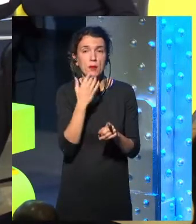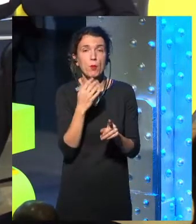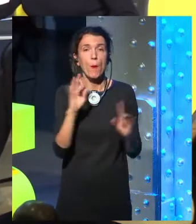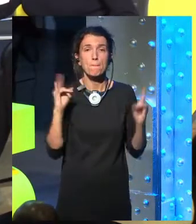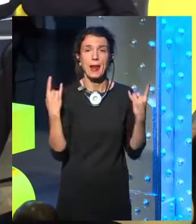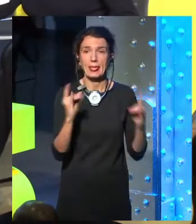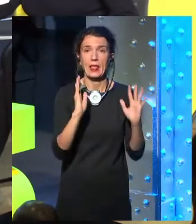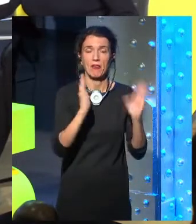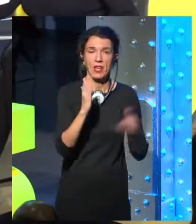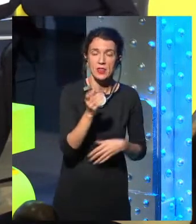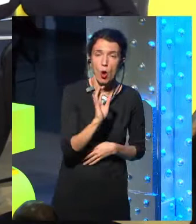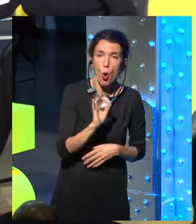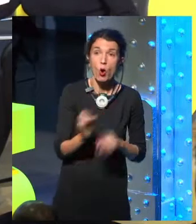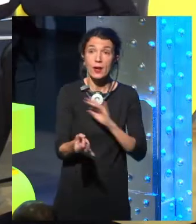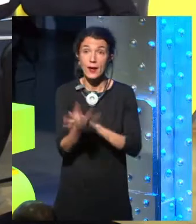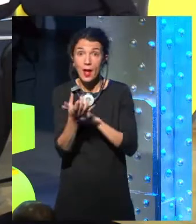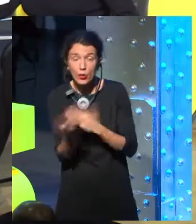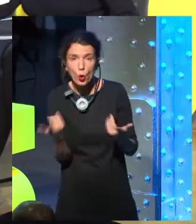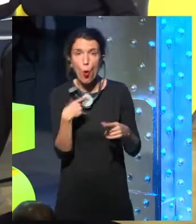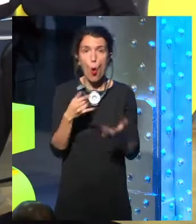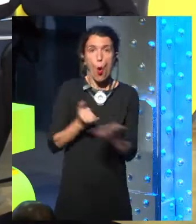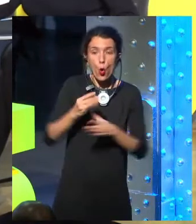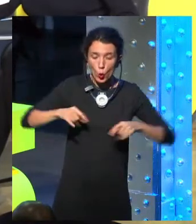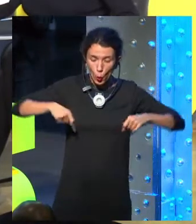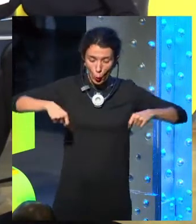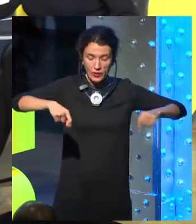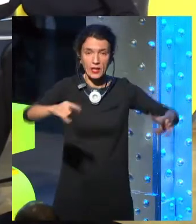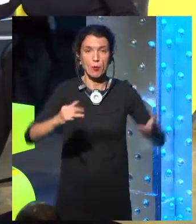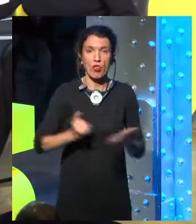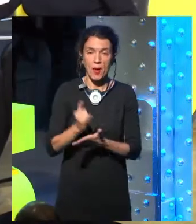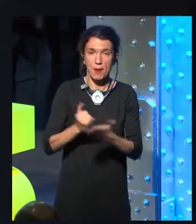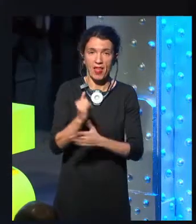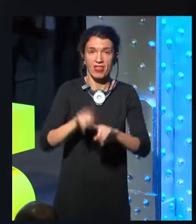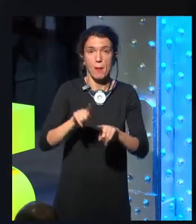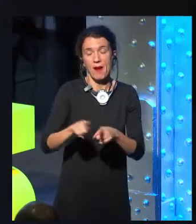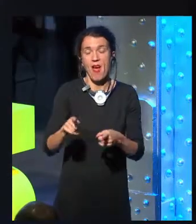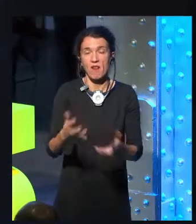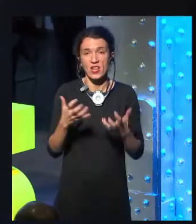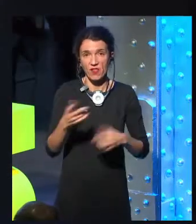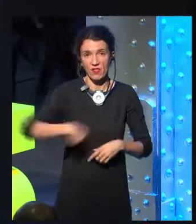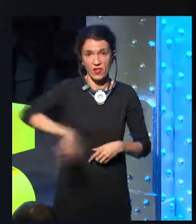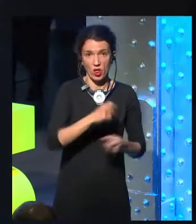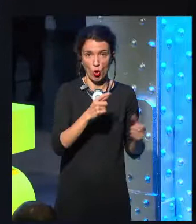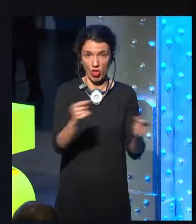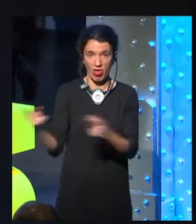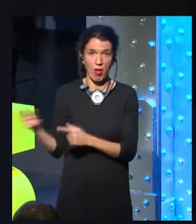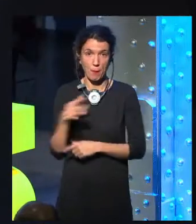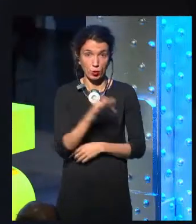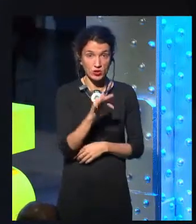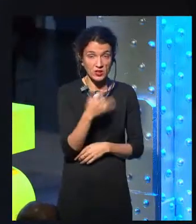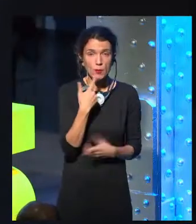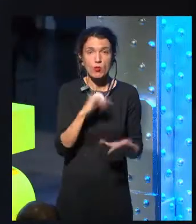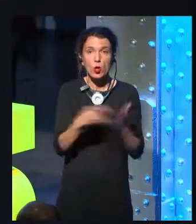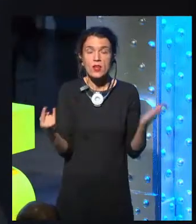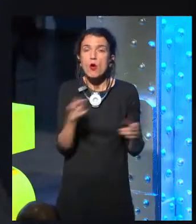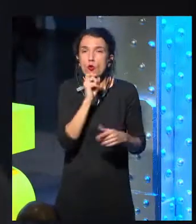the market increases. So how do we work with an ecological cybernetic feedback model